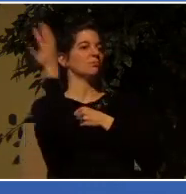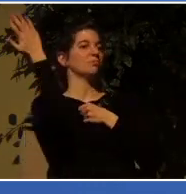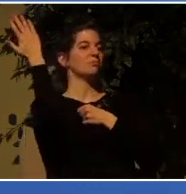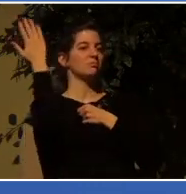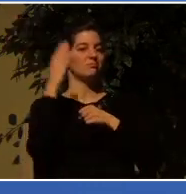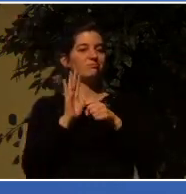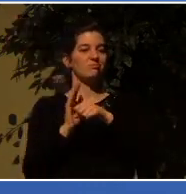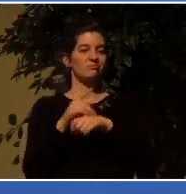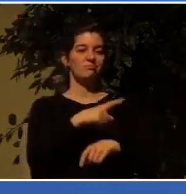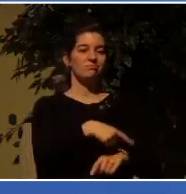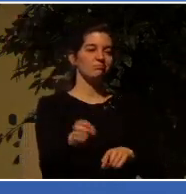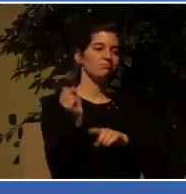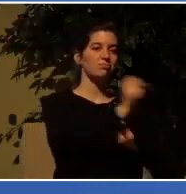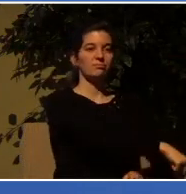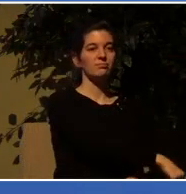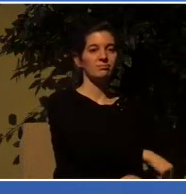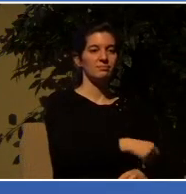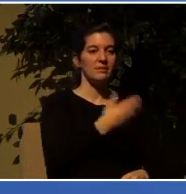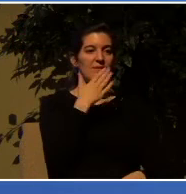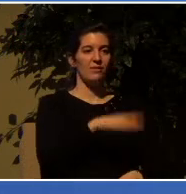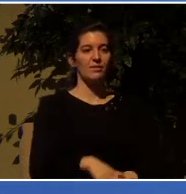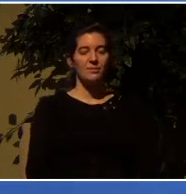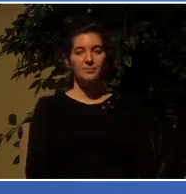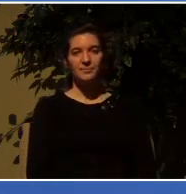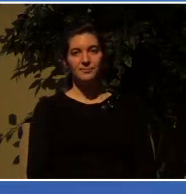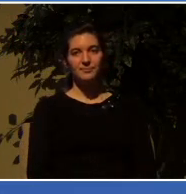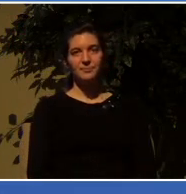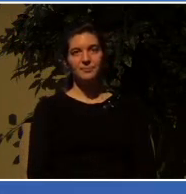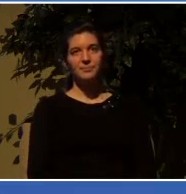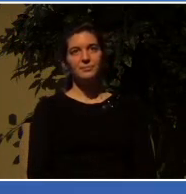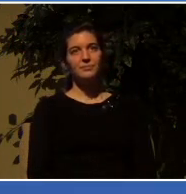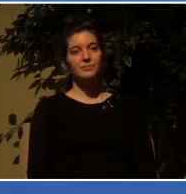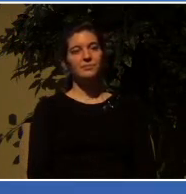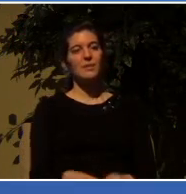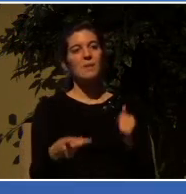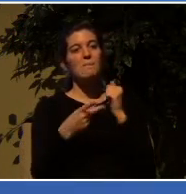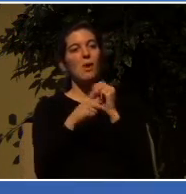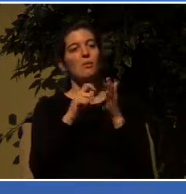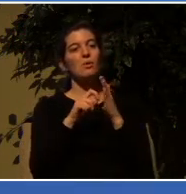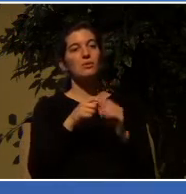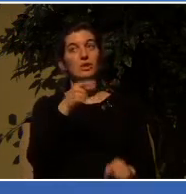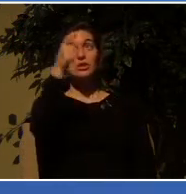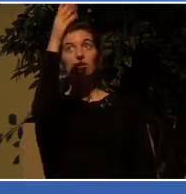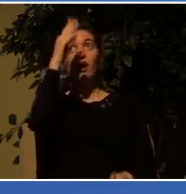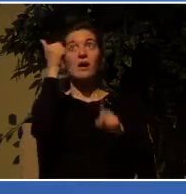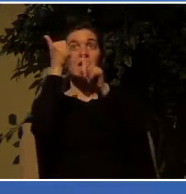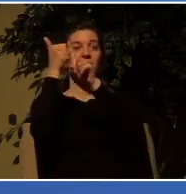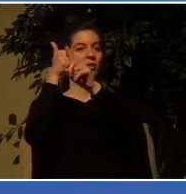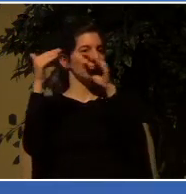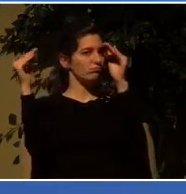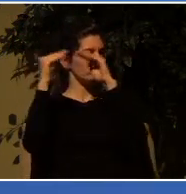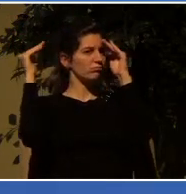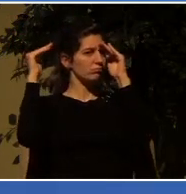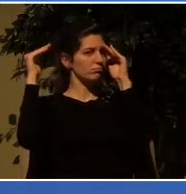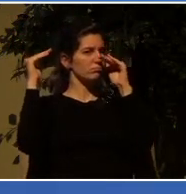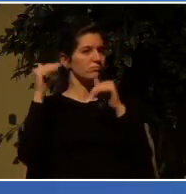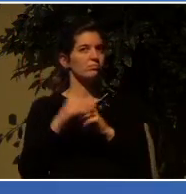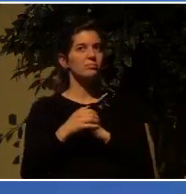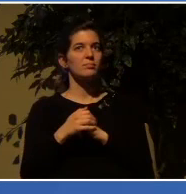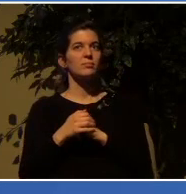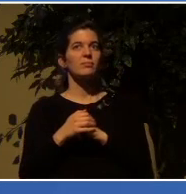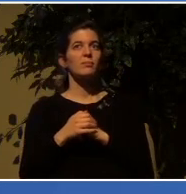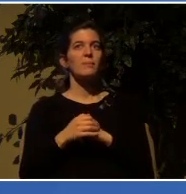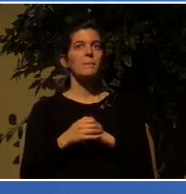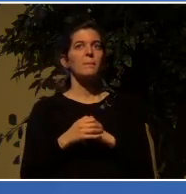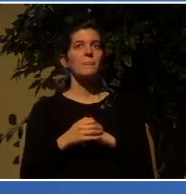God Paul puts it this way God is just he will pay back trouble to those who